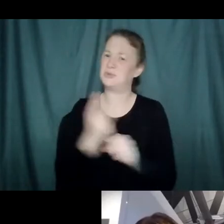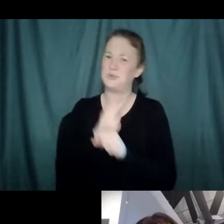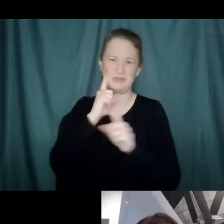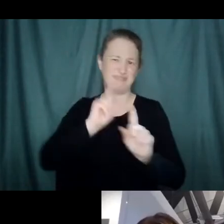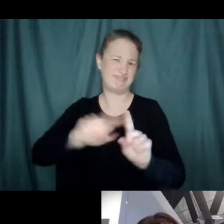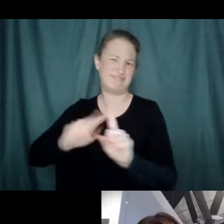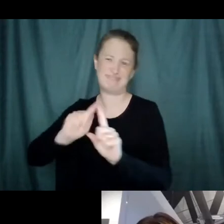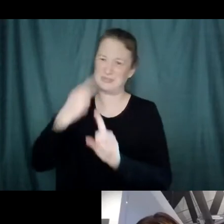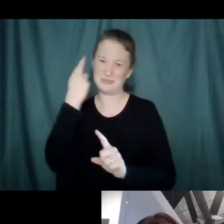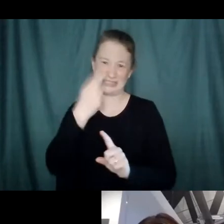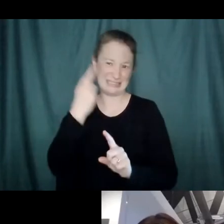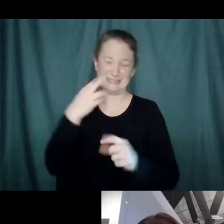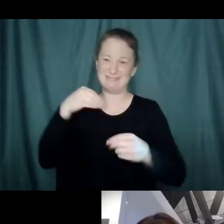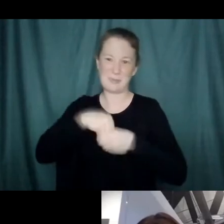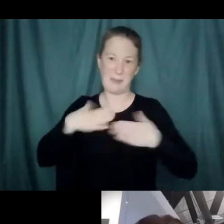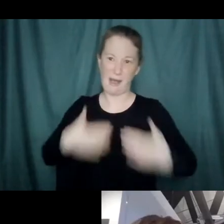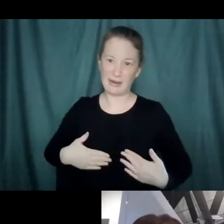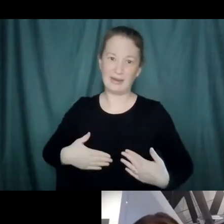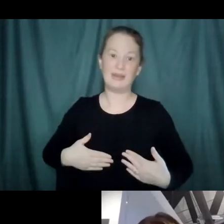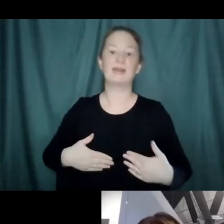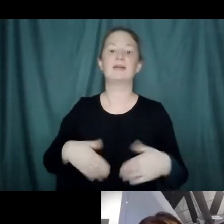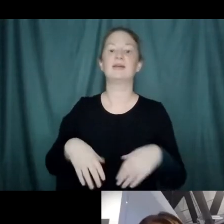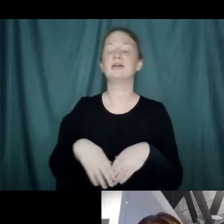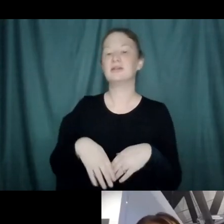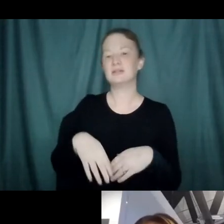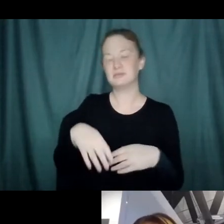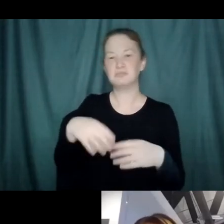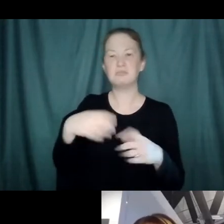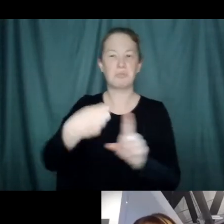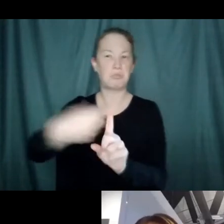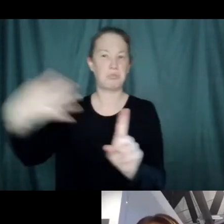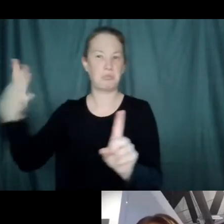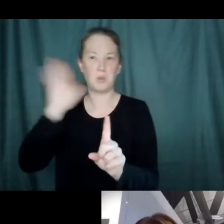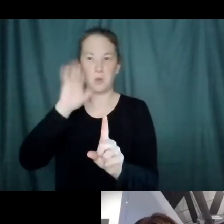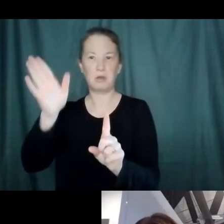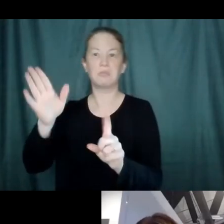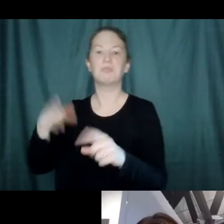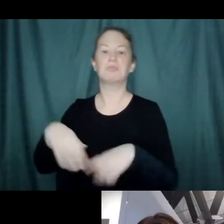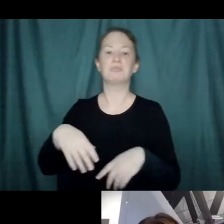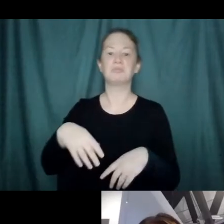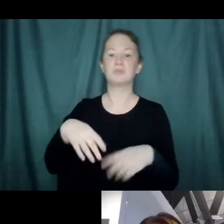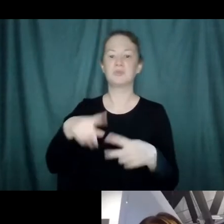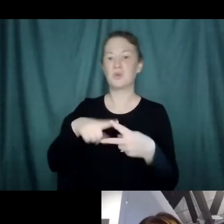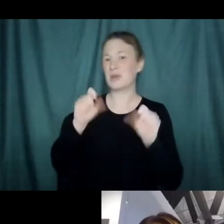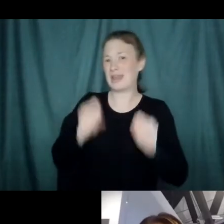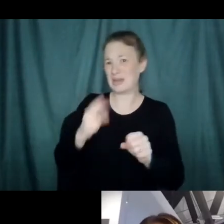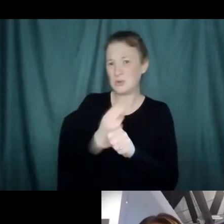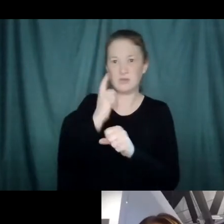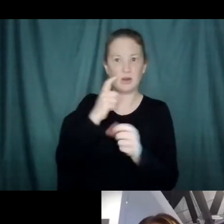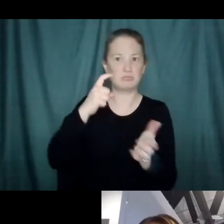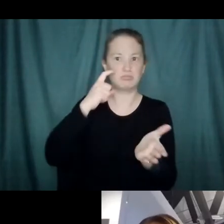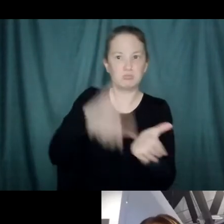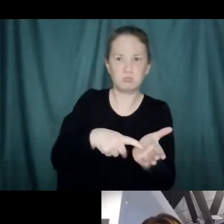stream within your body. It's used for one thing. And we'll talk about that in a little bit, I'm sure with Jay. We can also use it as a diagnostic in the lab.